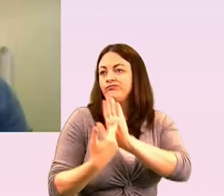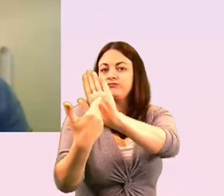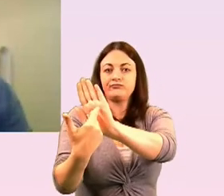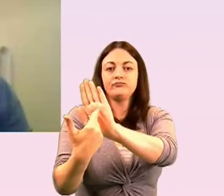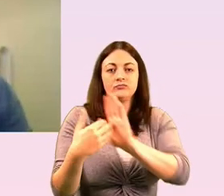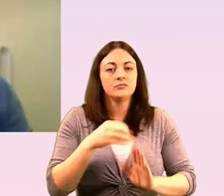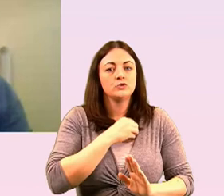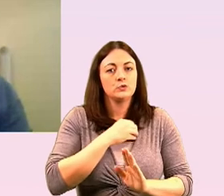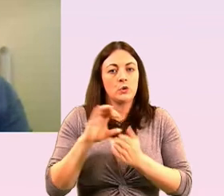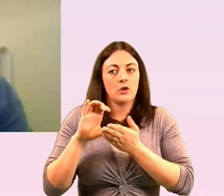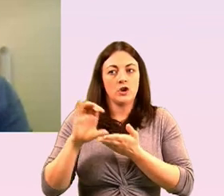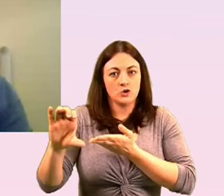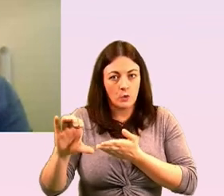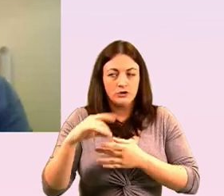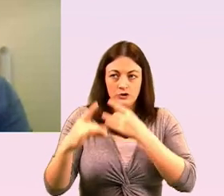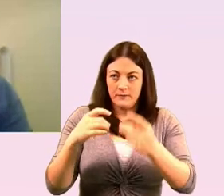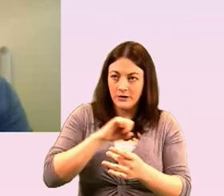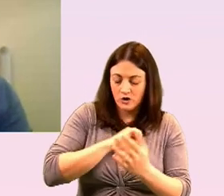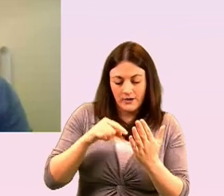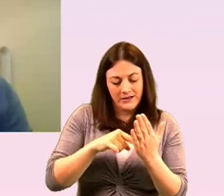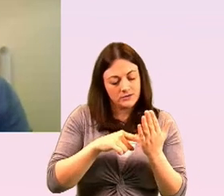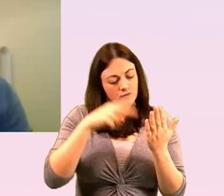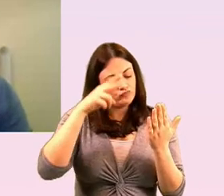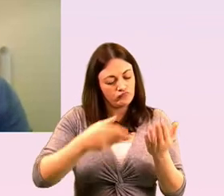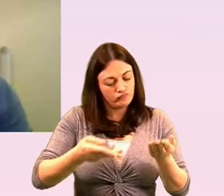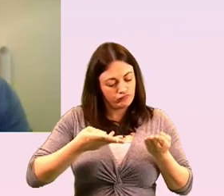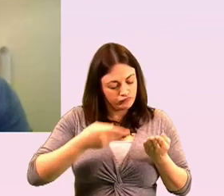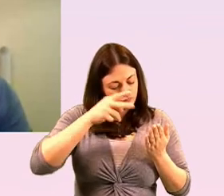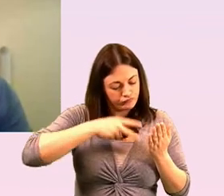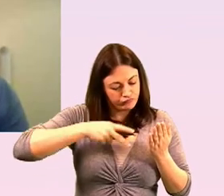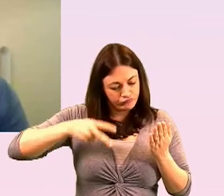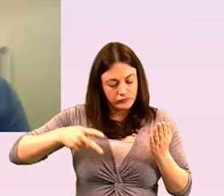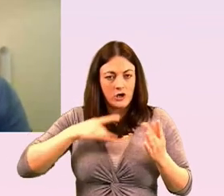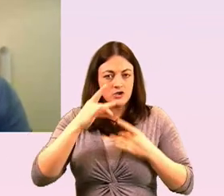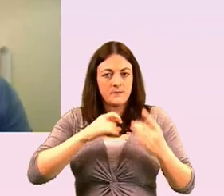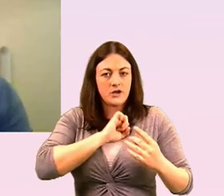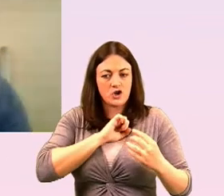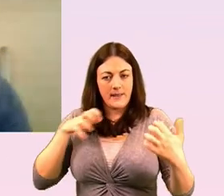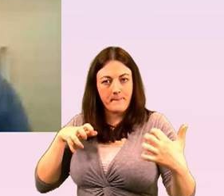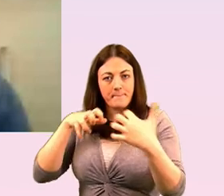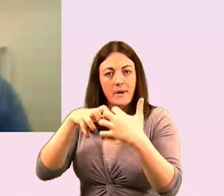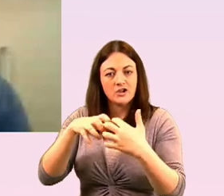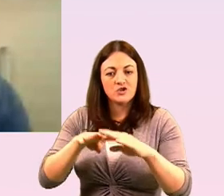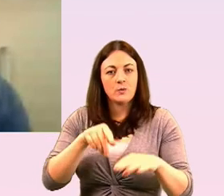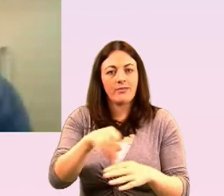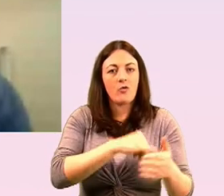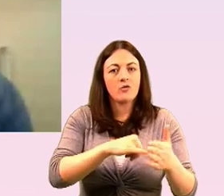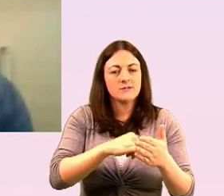which is supporting donors to be able to find a match janice do you want to talk a little bit about that in terms of you know looking to the future